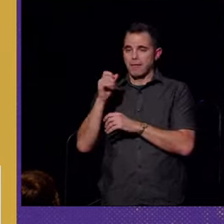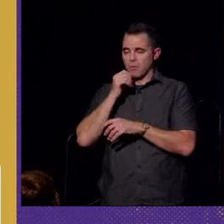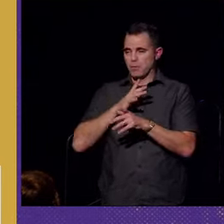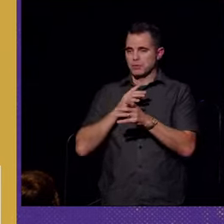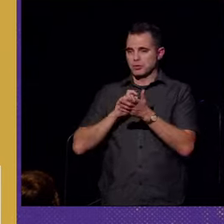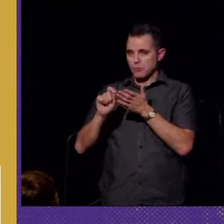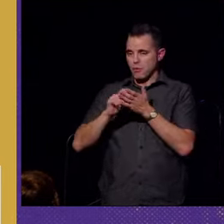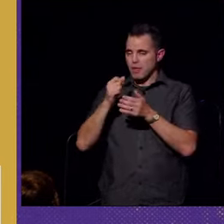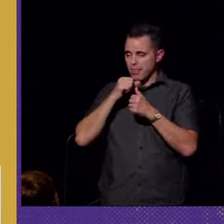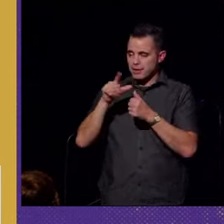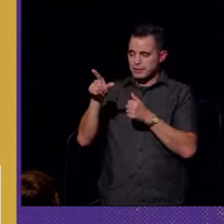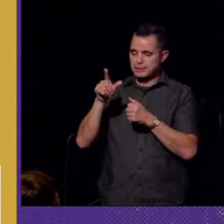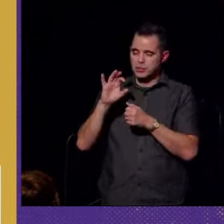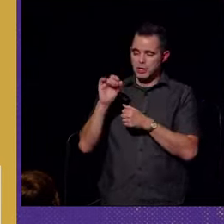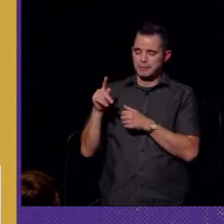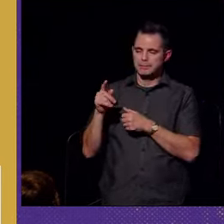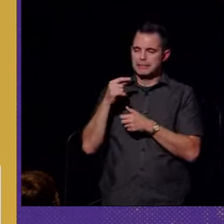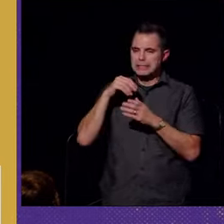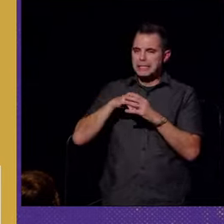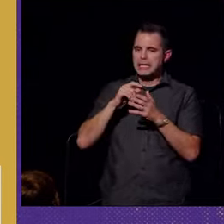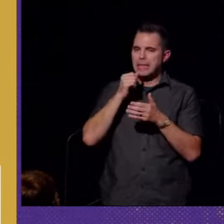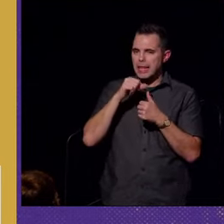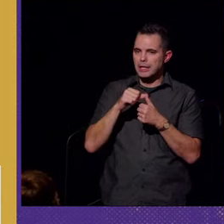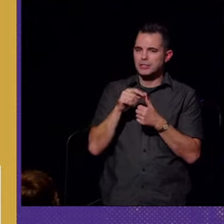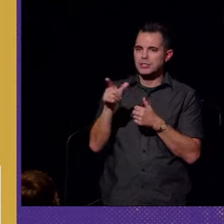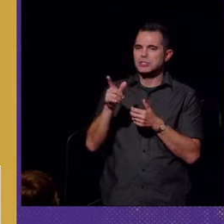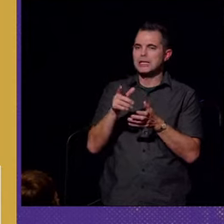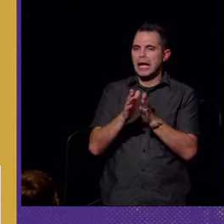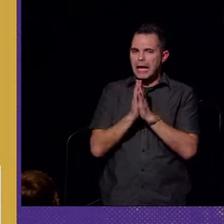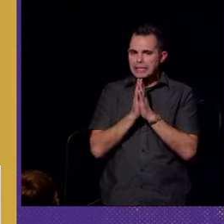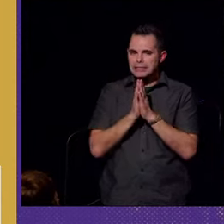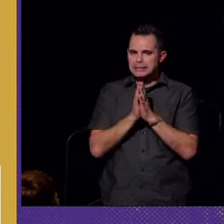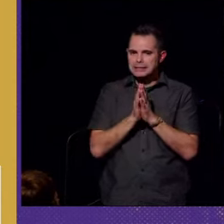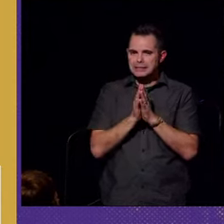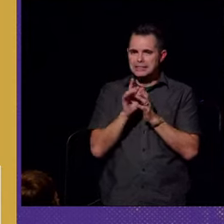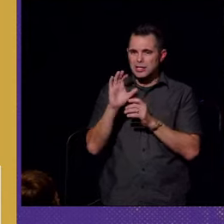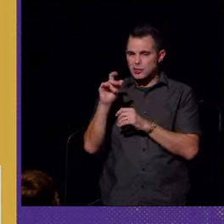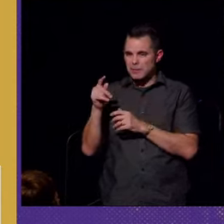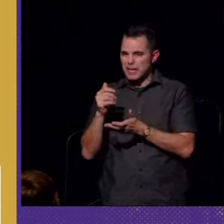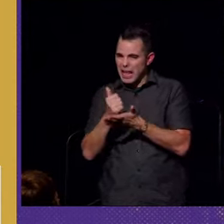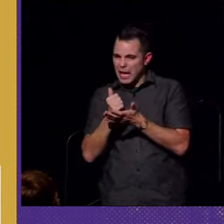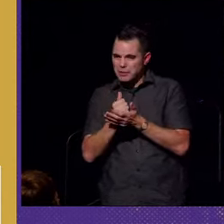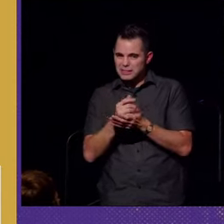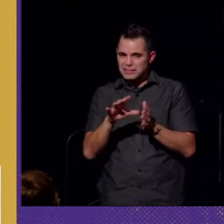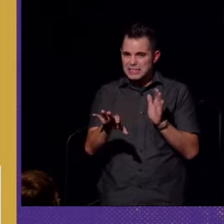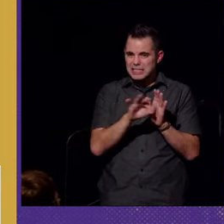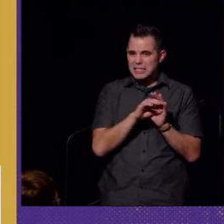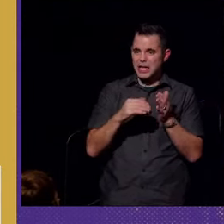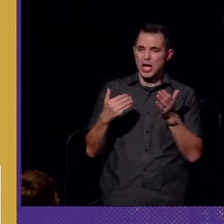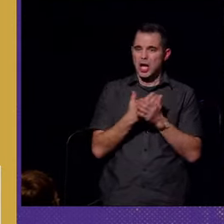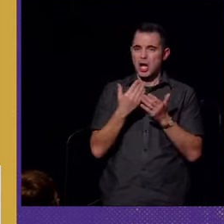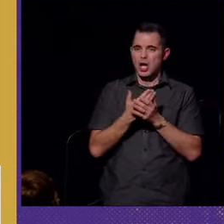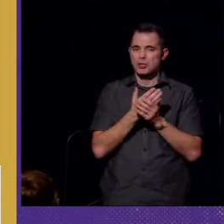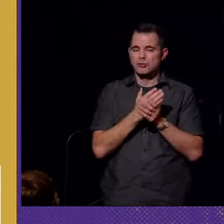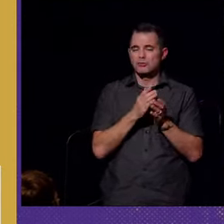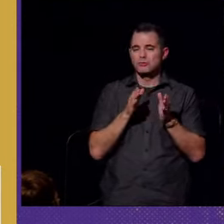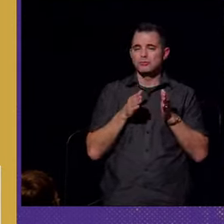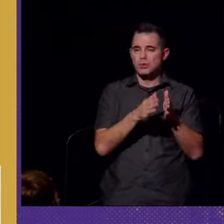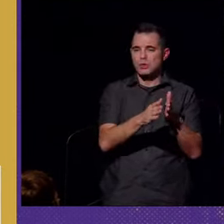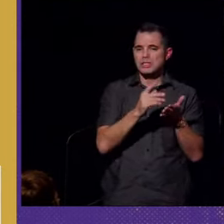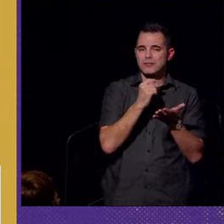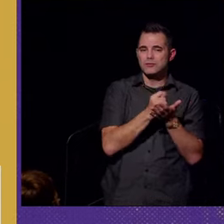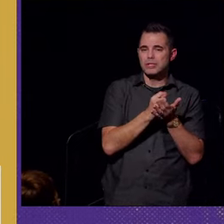as well. And in her letter, she asked whether Kramp could help her select a new course of treatment.